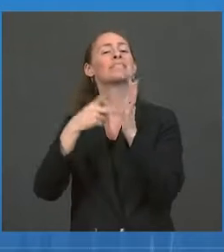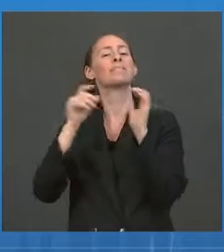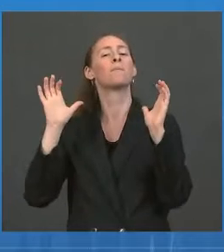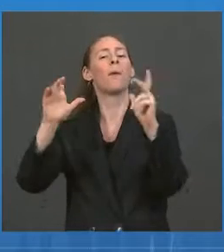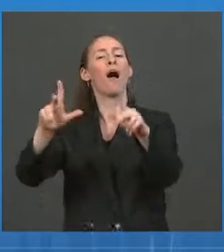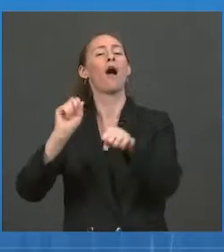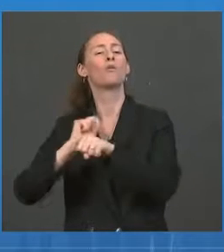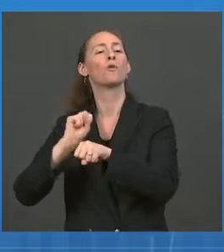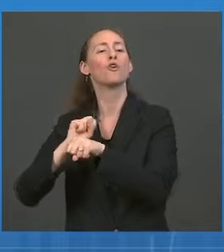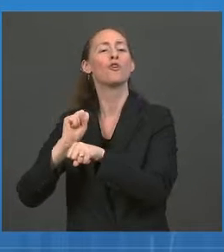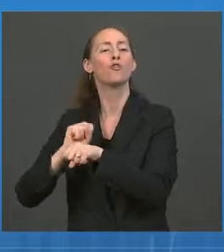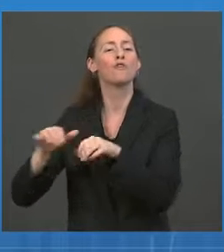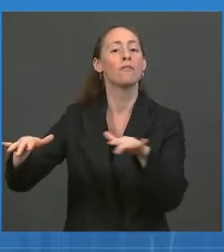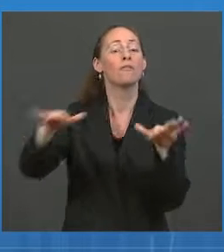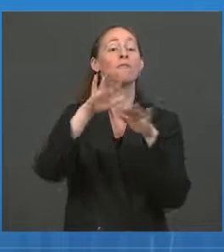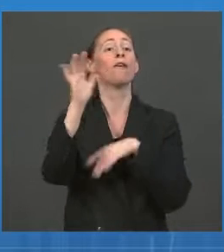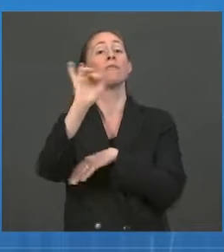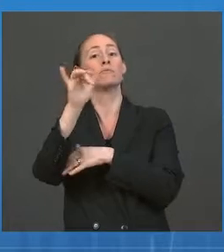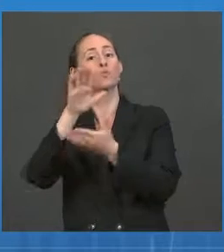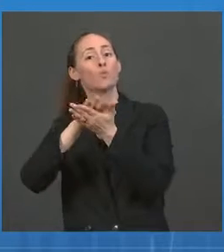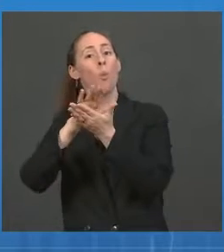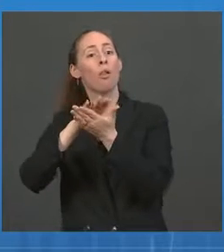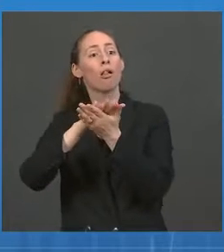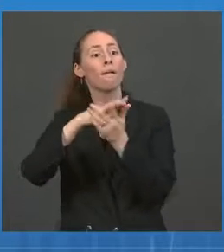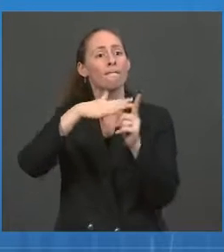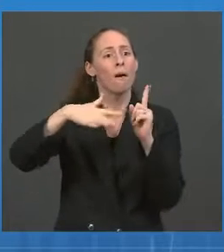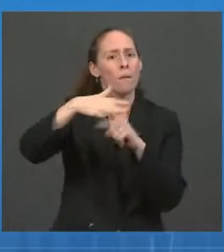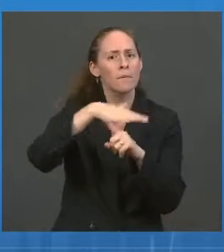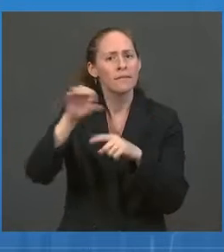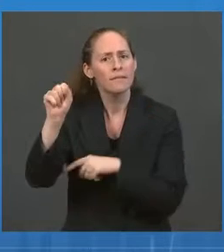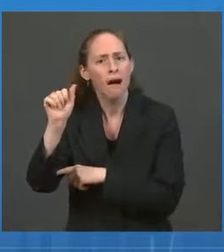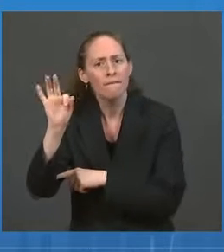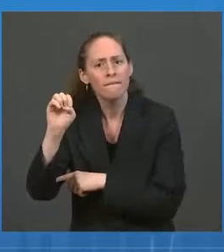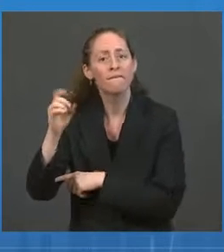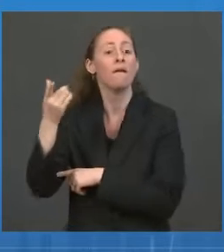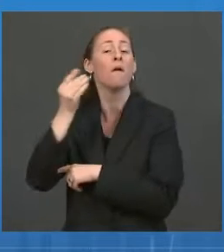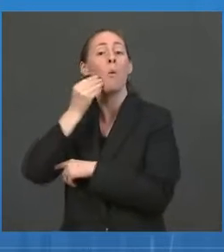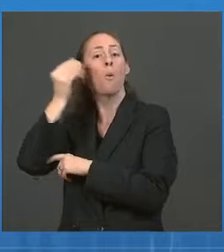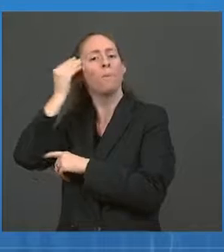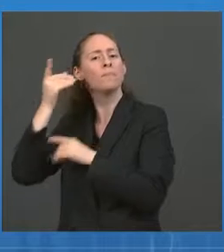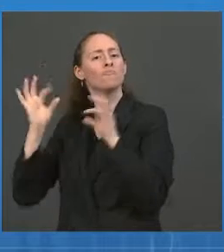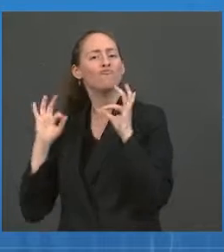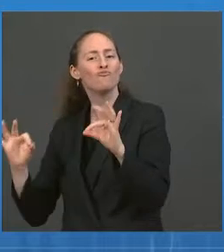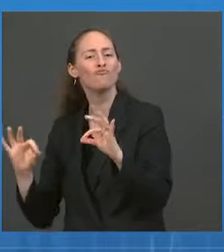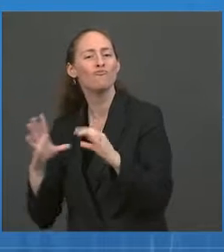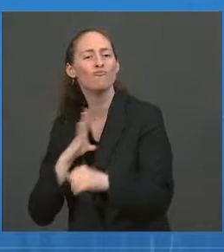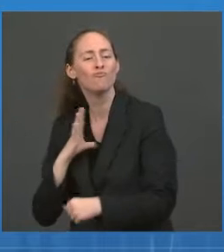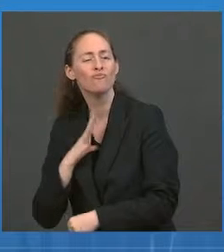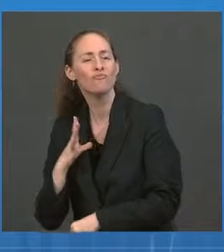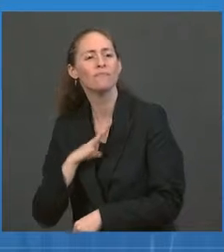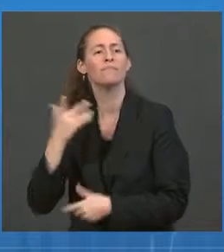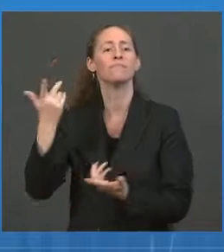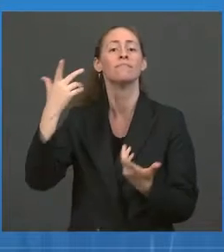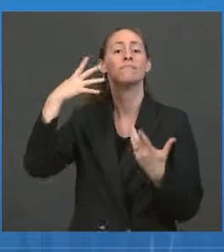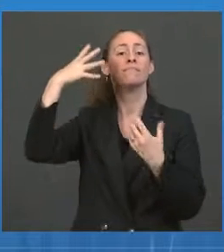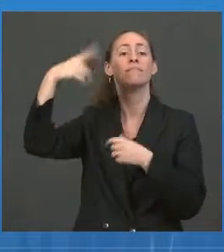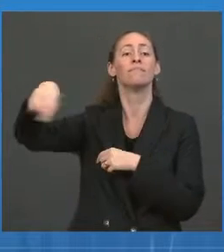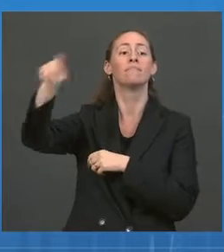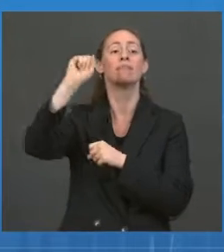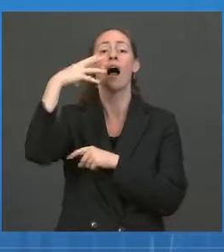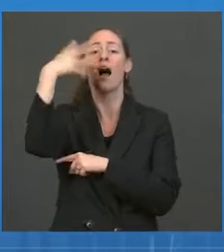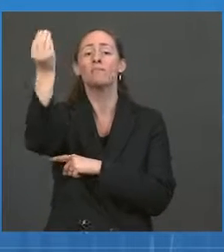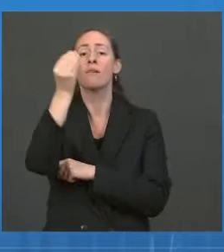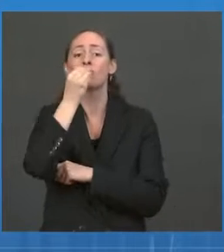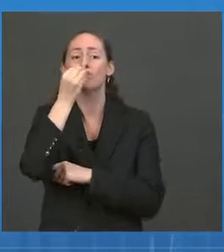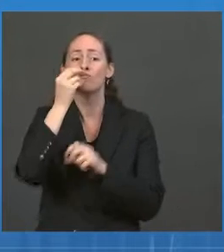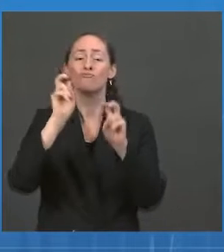and healthier families. It means more consumers dining out and shopping at their local small businesses. Look, you don't have to be